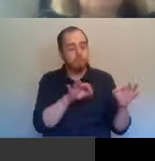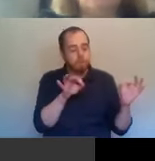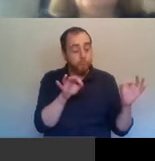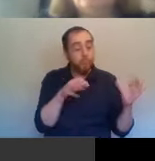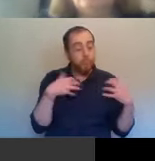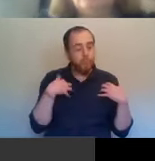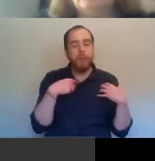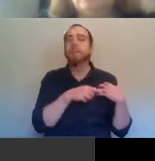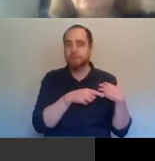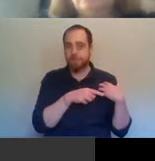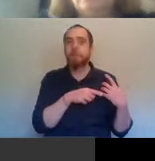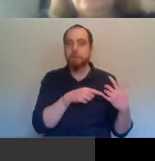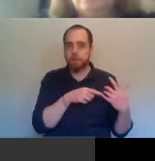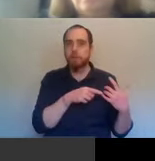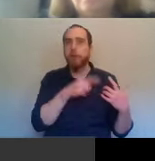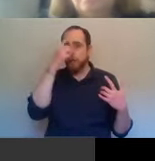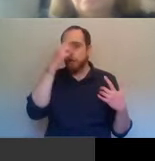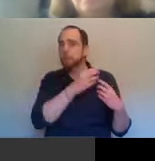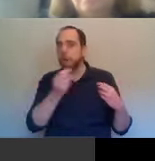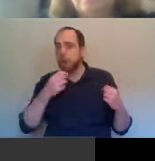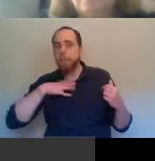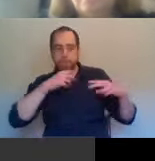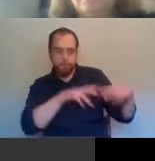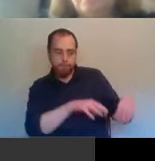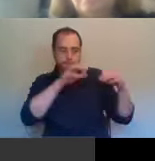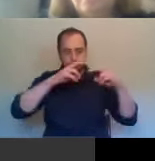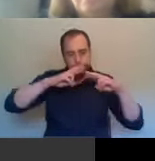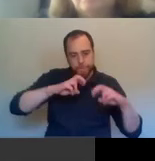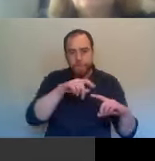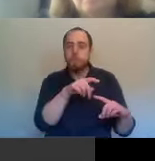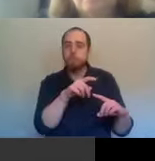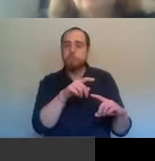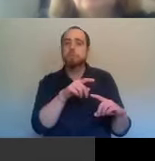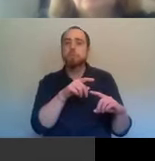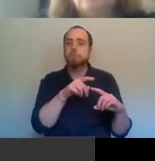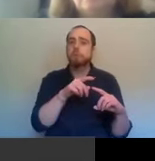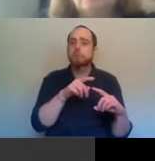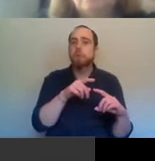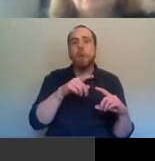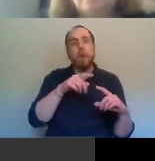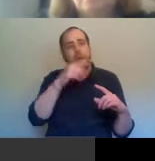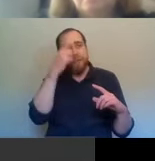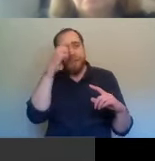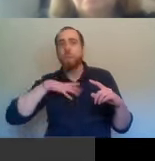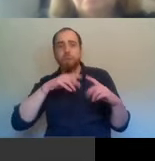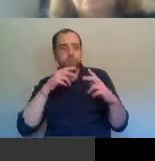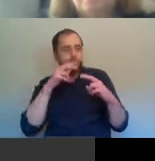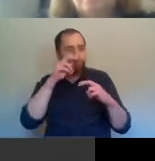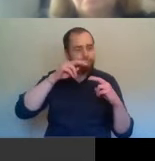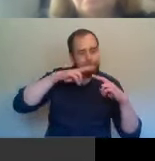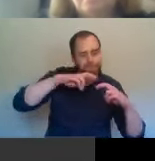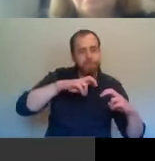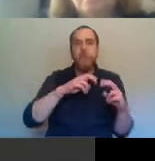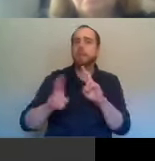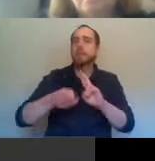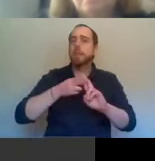the whole, what many Unionists and Protestants do feel, the stereotyping of their own community and its traditions. So they're not quite